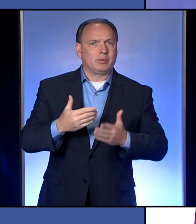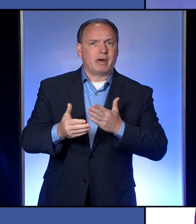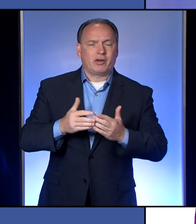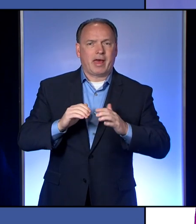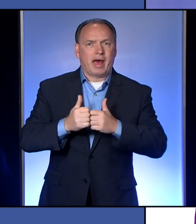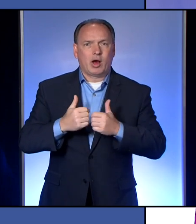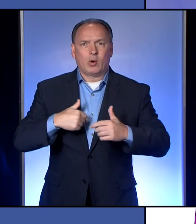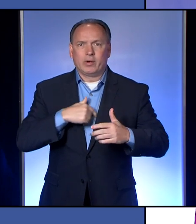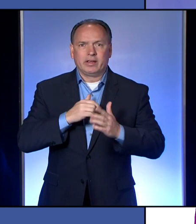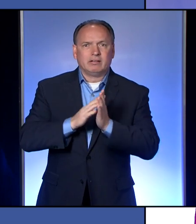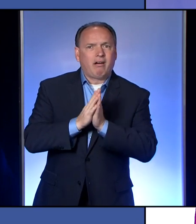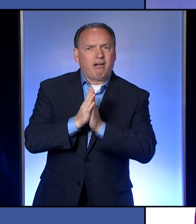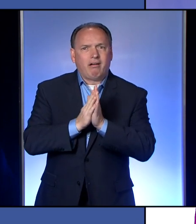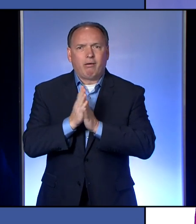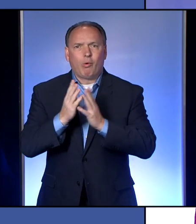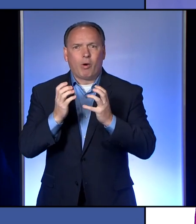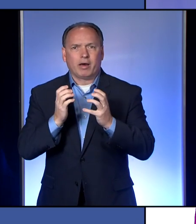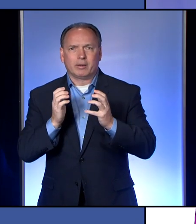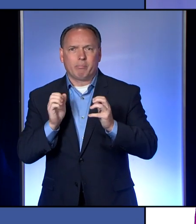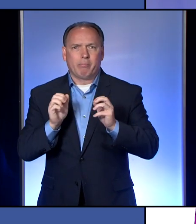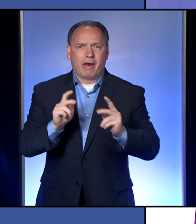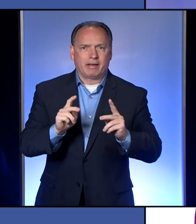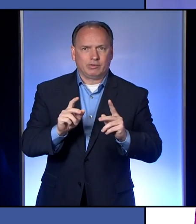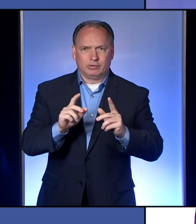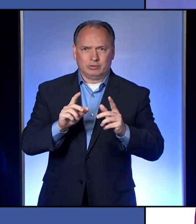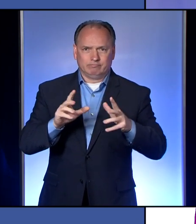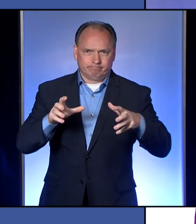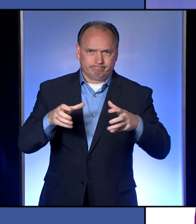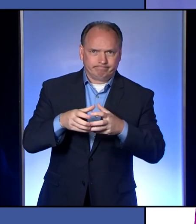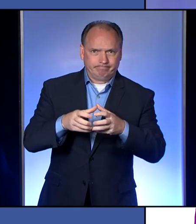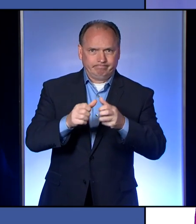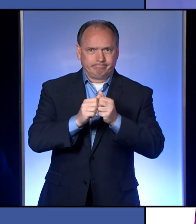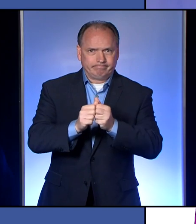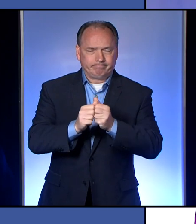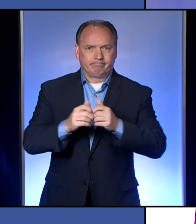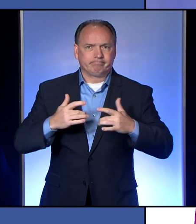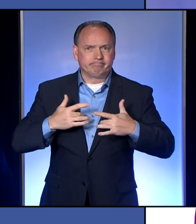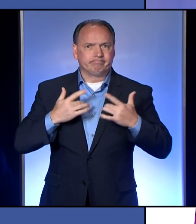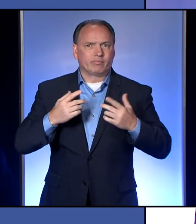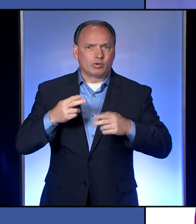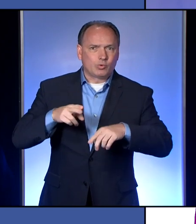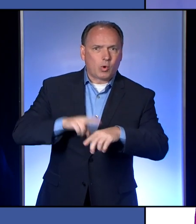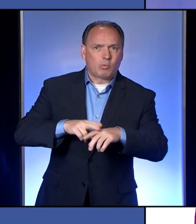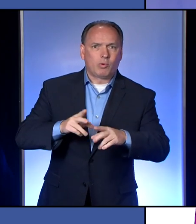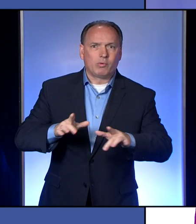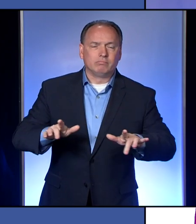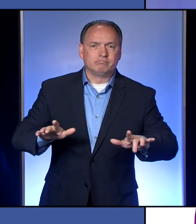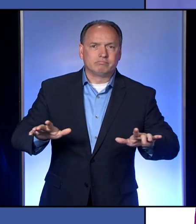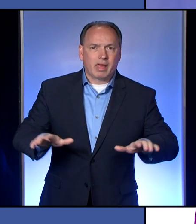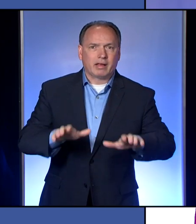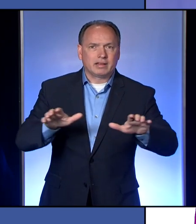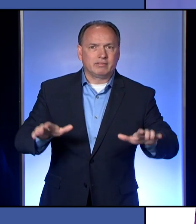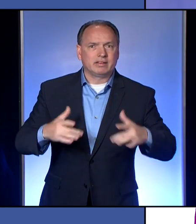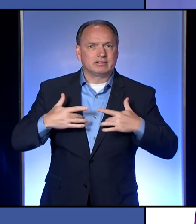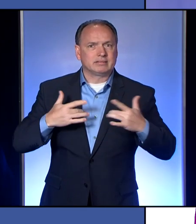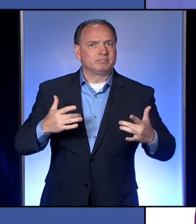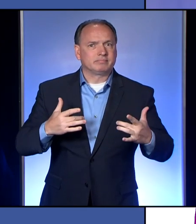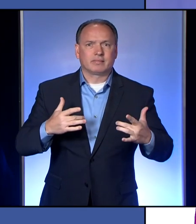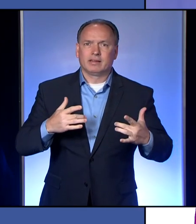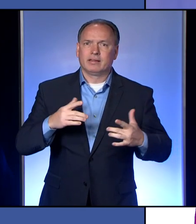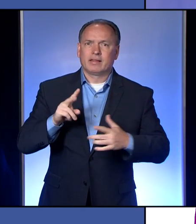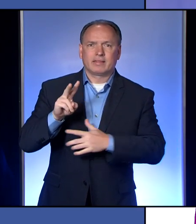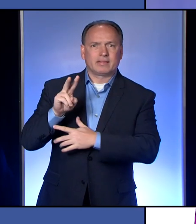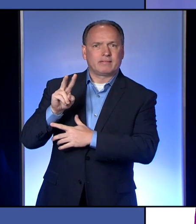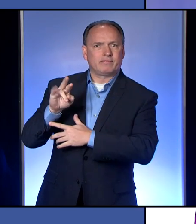get back to the gatherings with friends and participating in our regular activities, this virus, COVID-19,